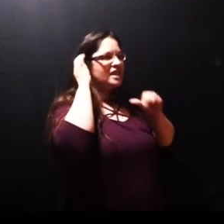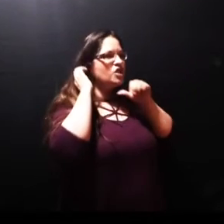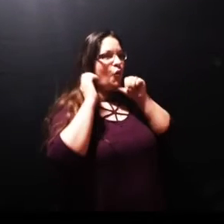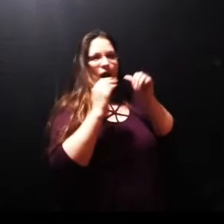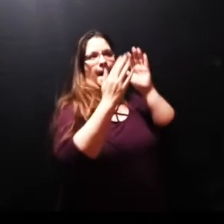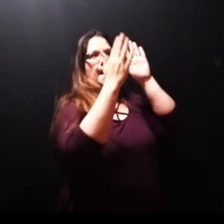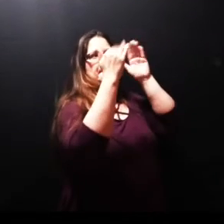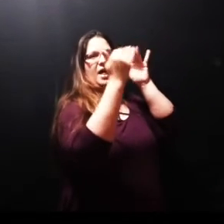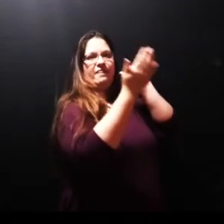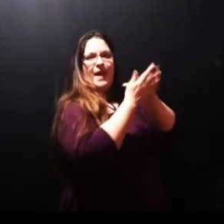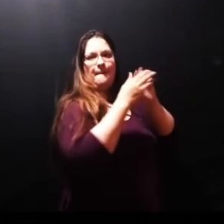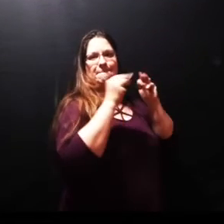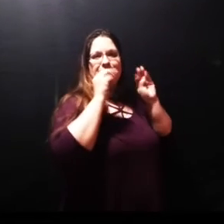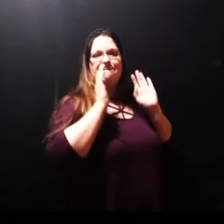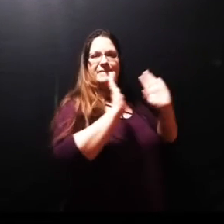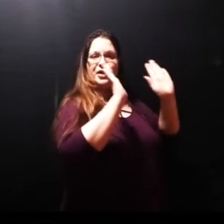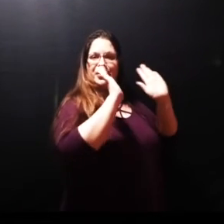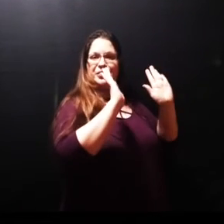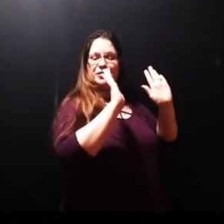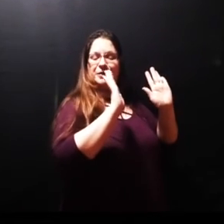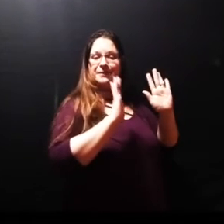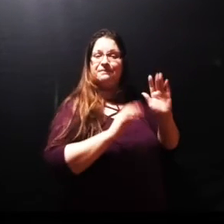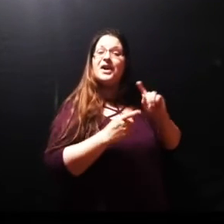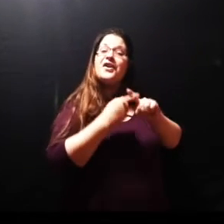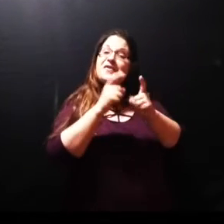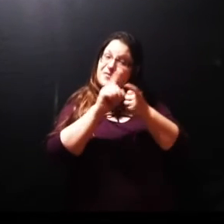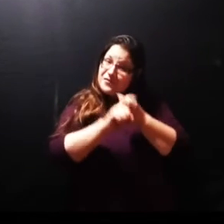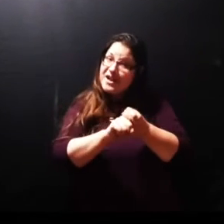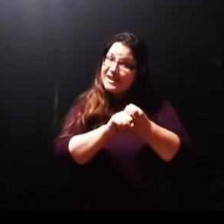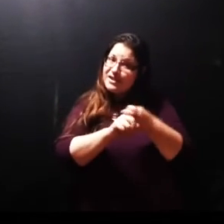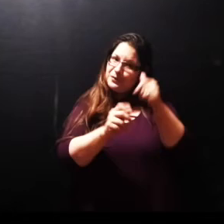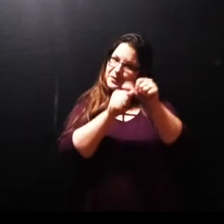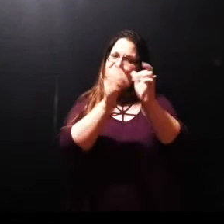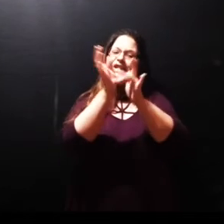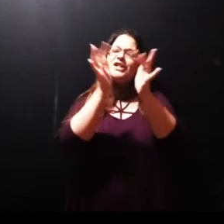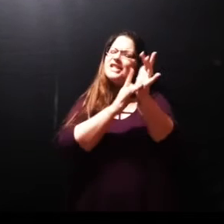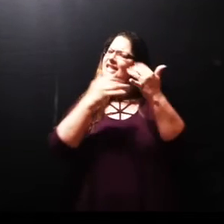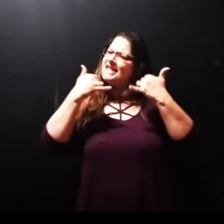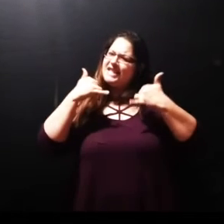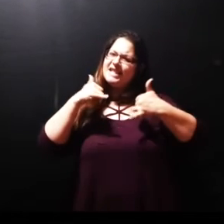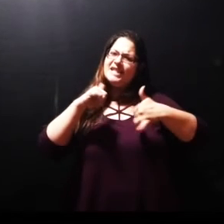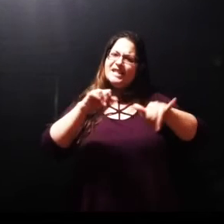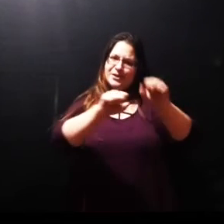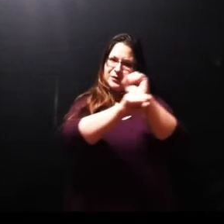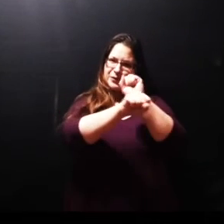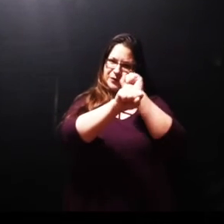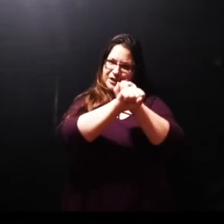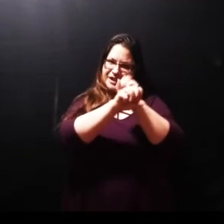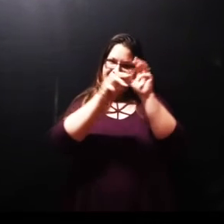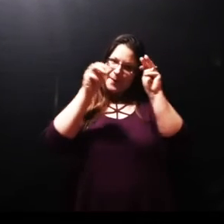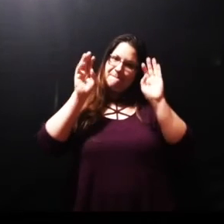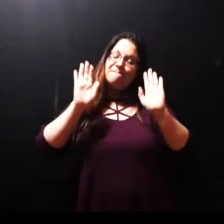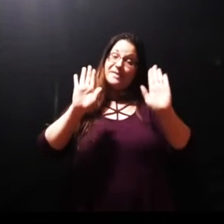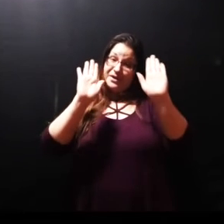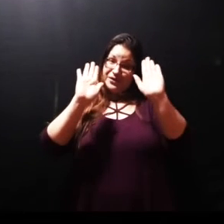community who will witness it friends Jesus is still in the miracle business amen and he's still